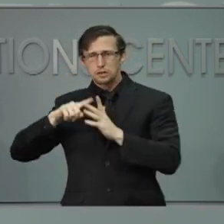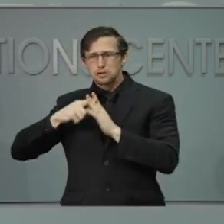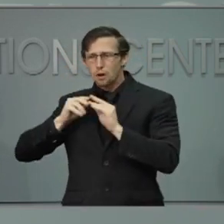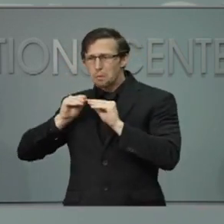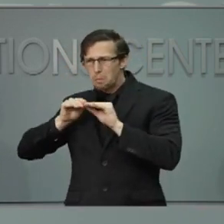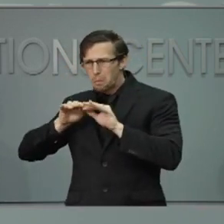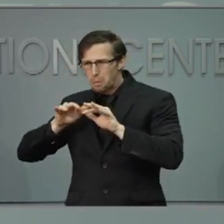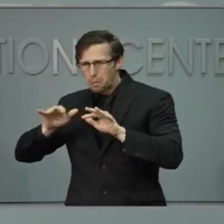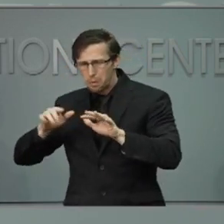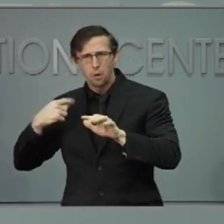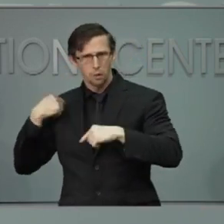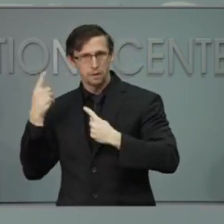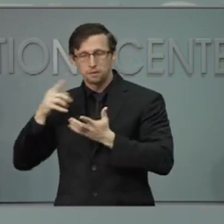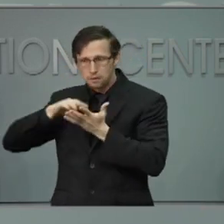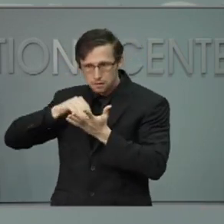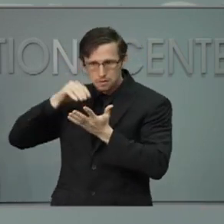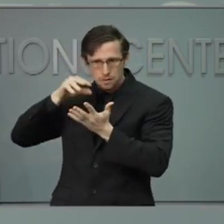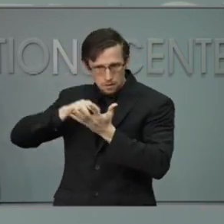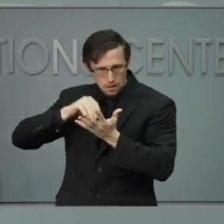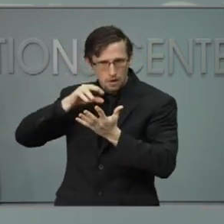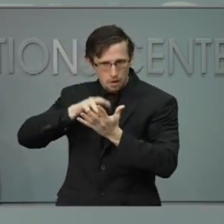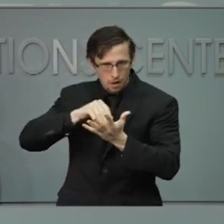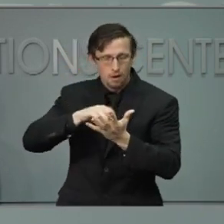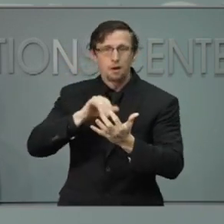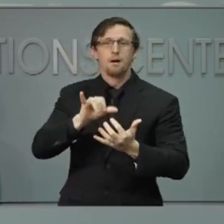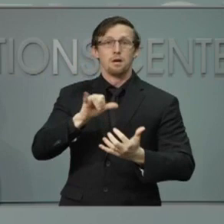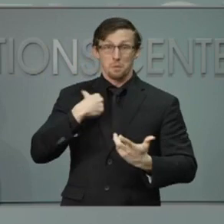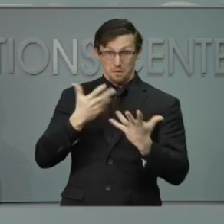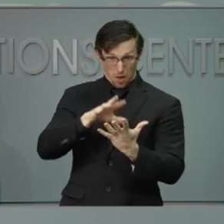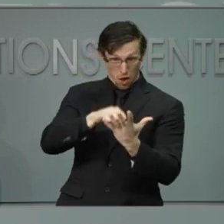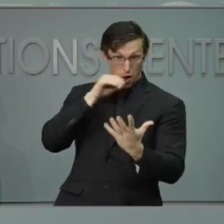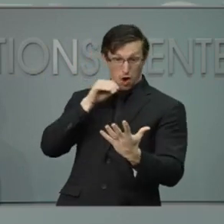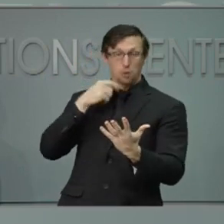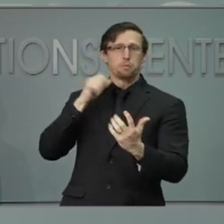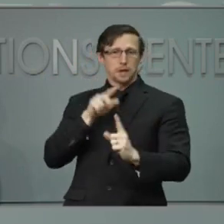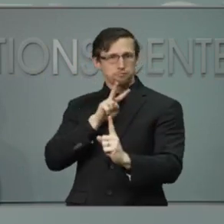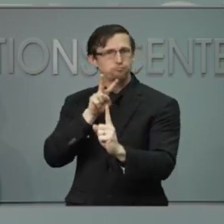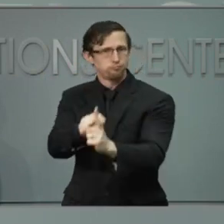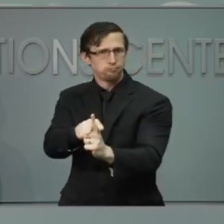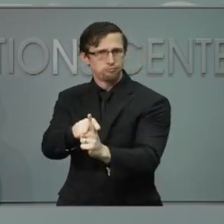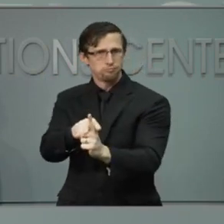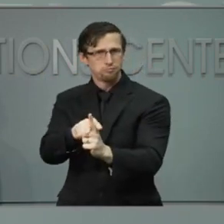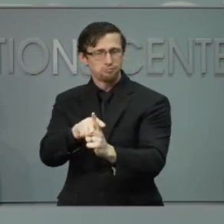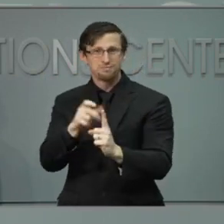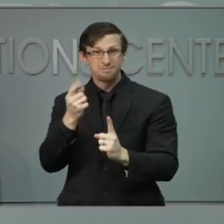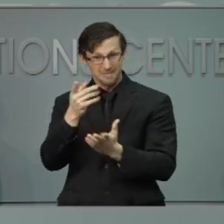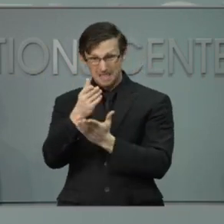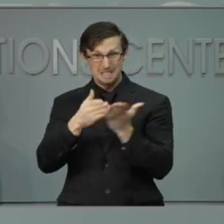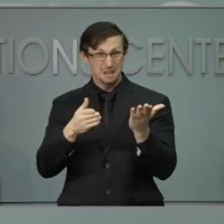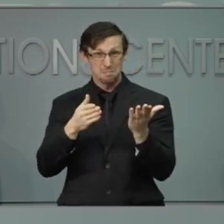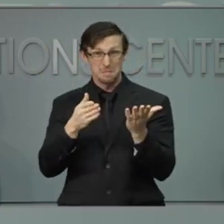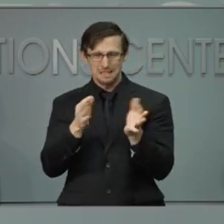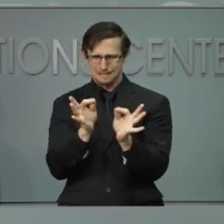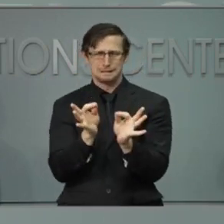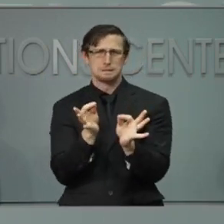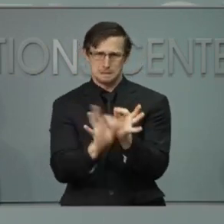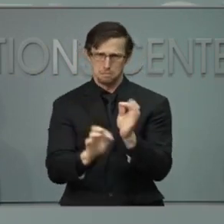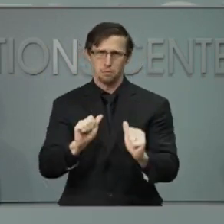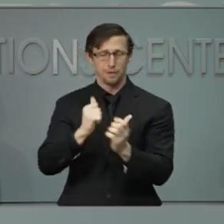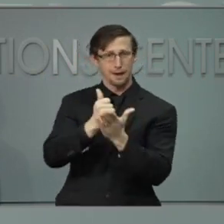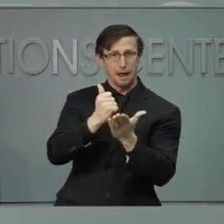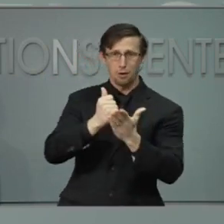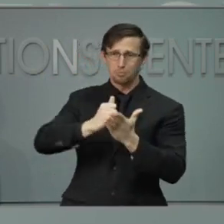We need to put that knowledge to use, particularly when the actions are simple and the effects are